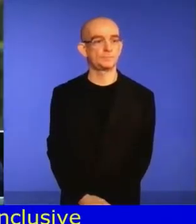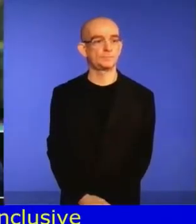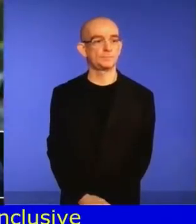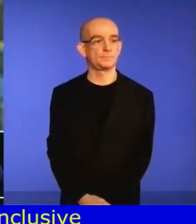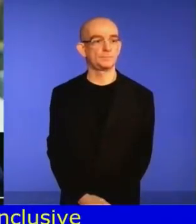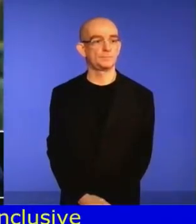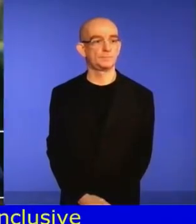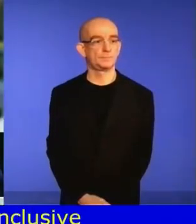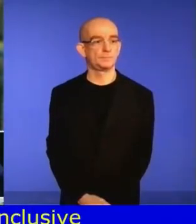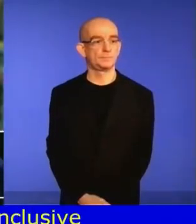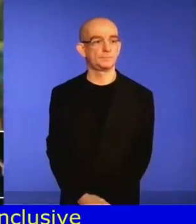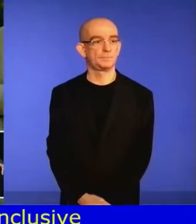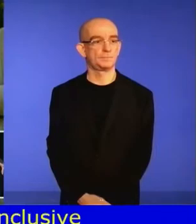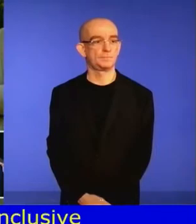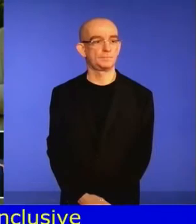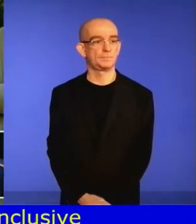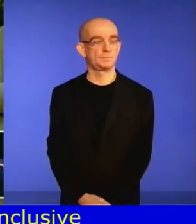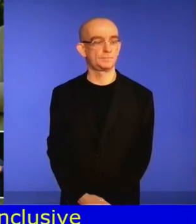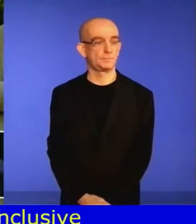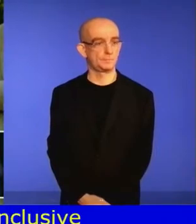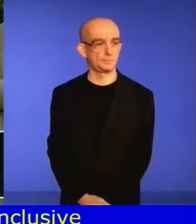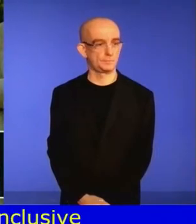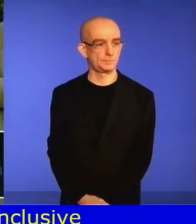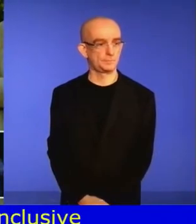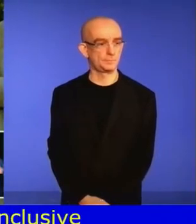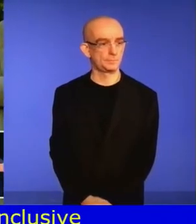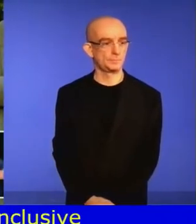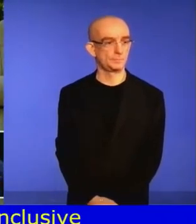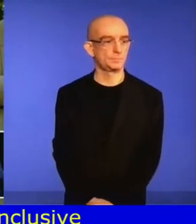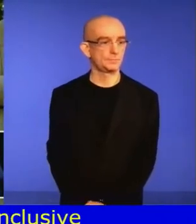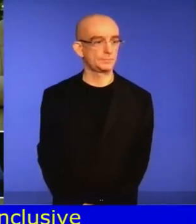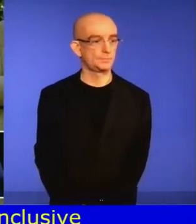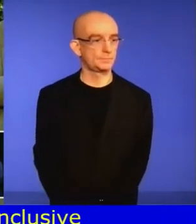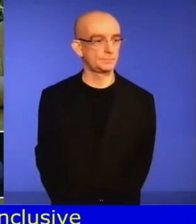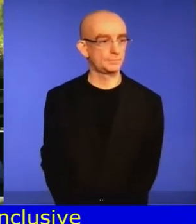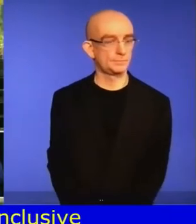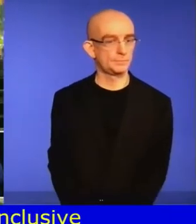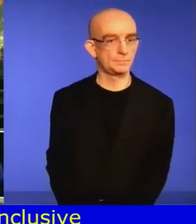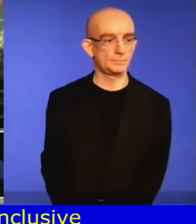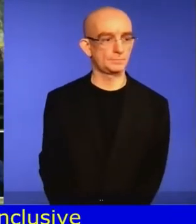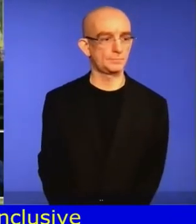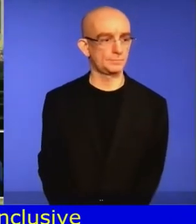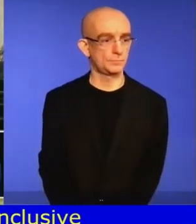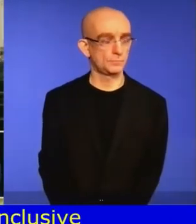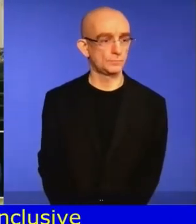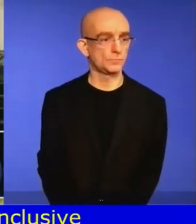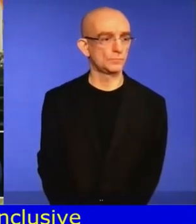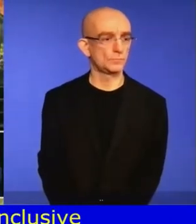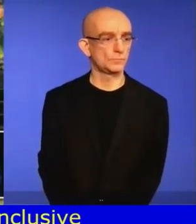persons who face several barriers to their full and effective inclusion in society.